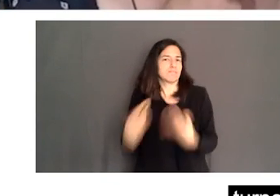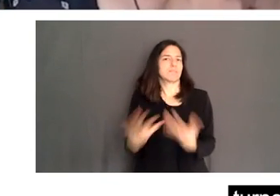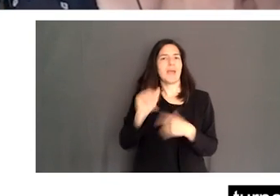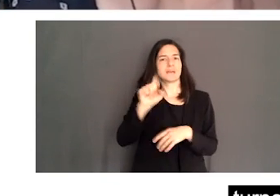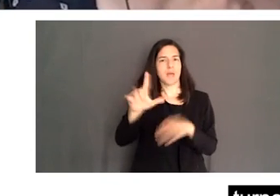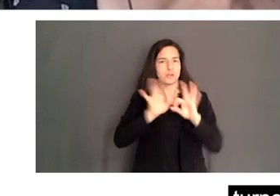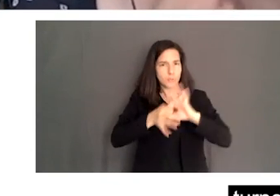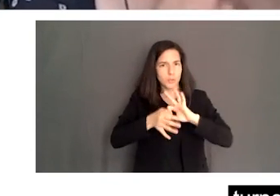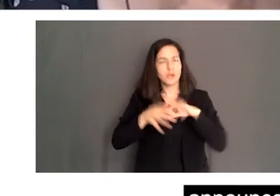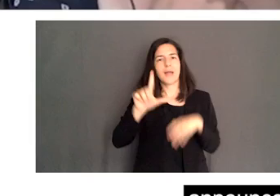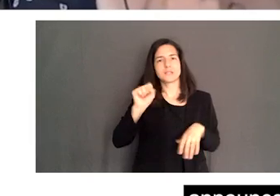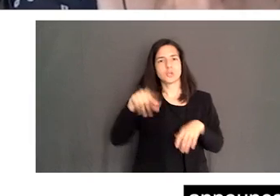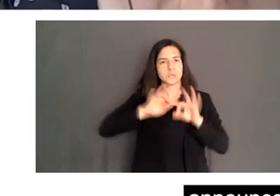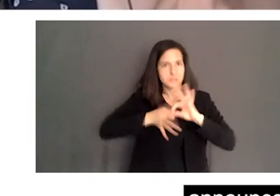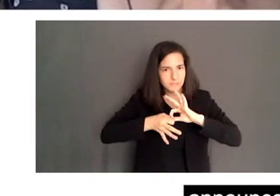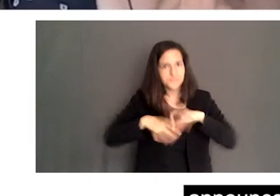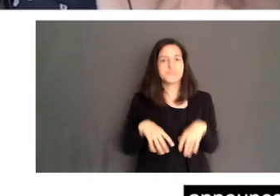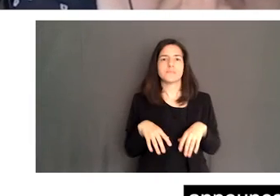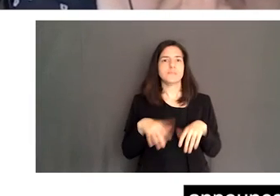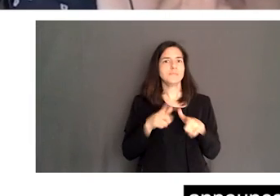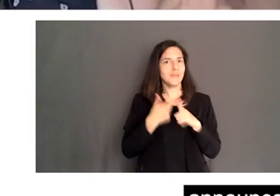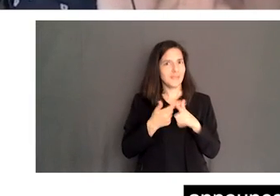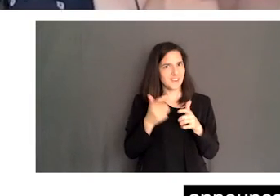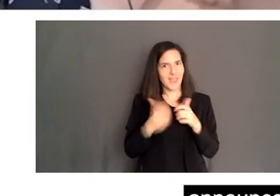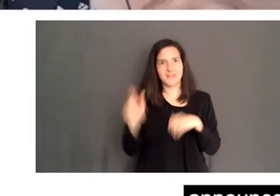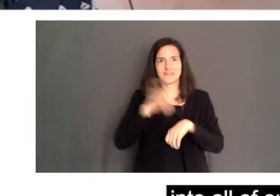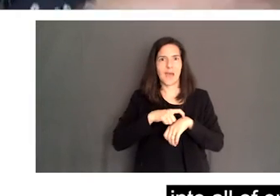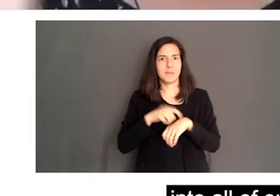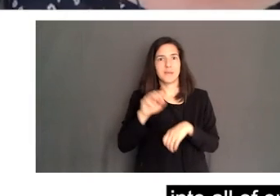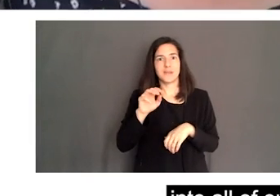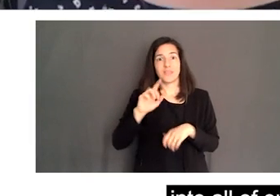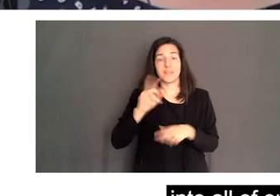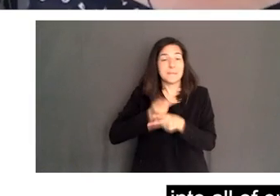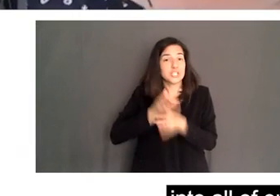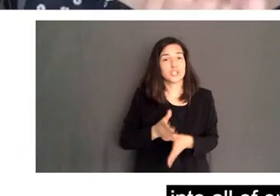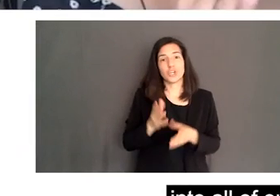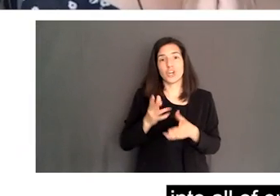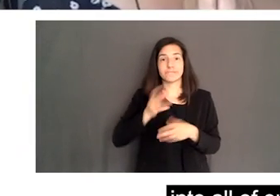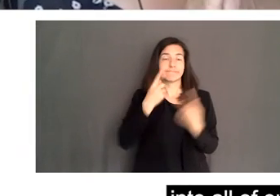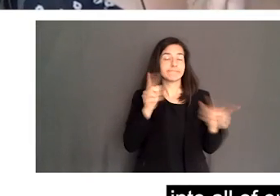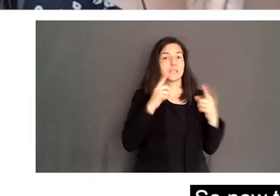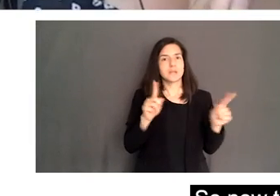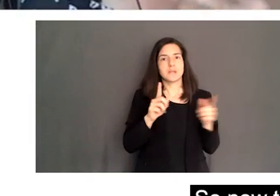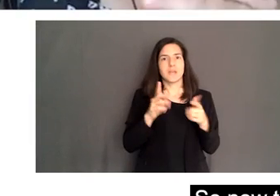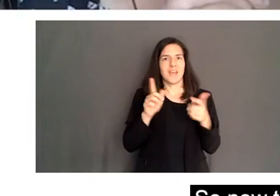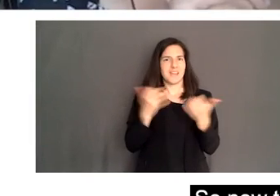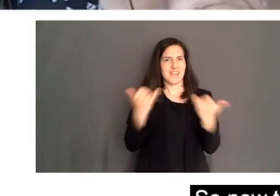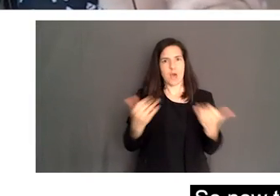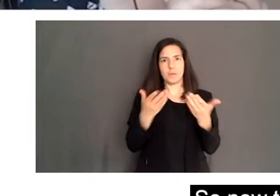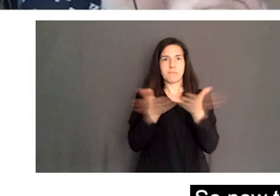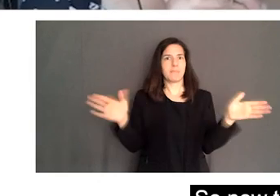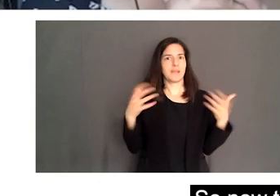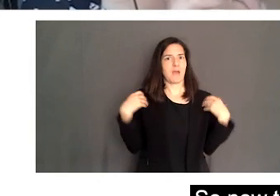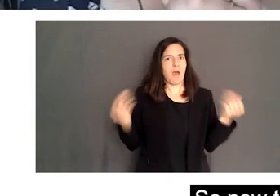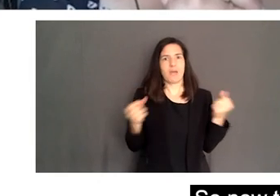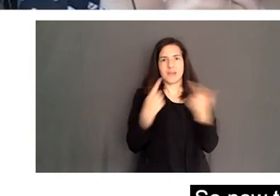into every time a minister made an announcement, we have ASL and LSQ. That turned into all of our public health announcements are in ASL. Now that's just the